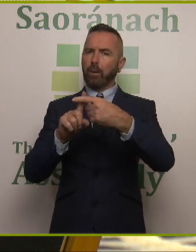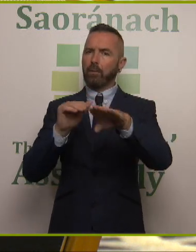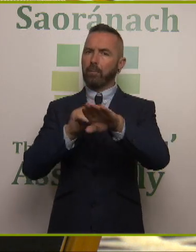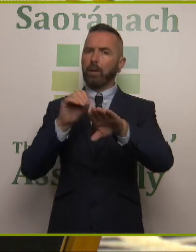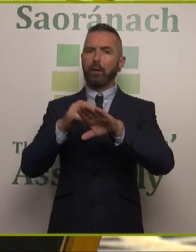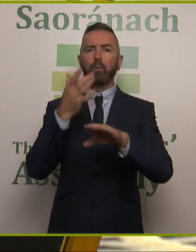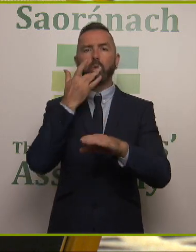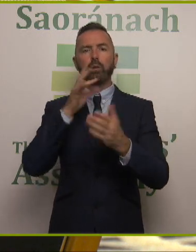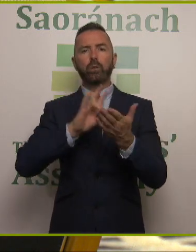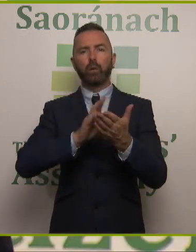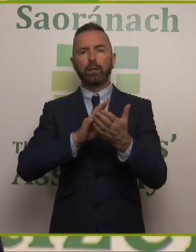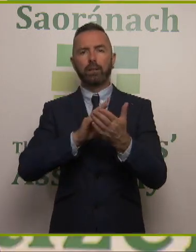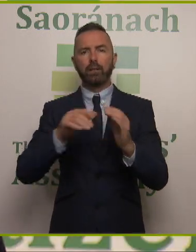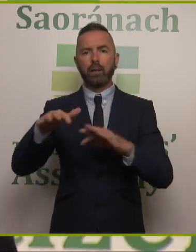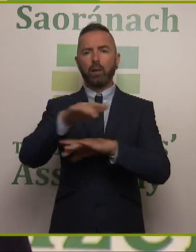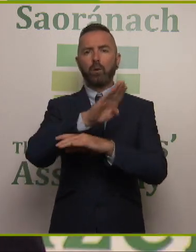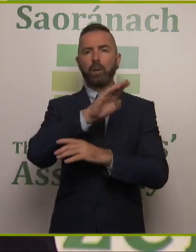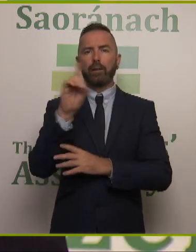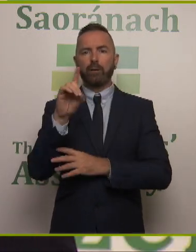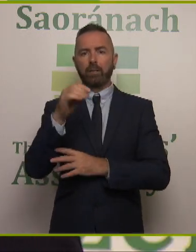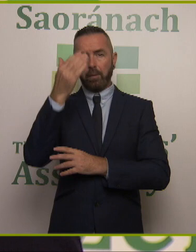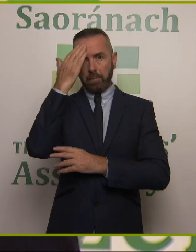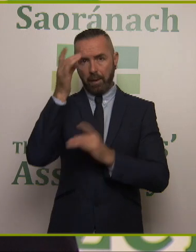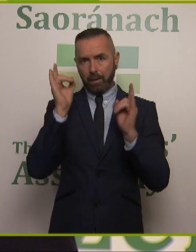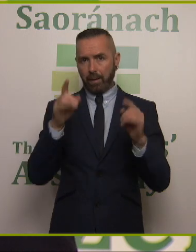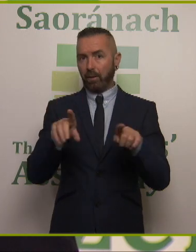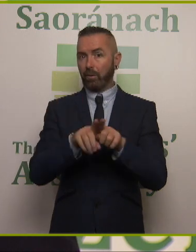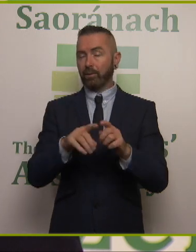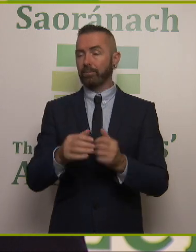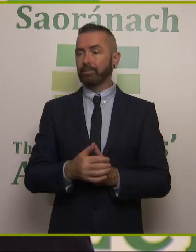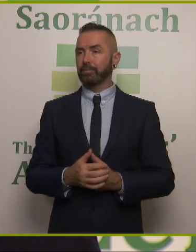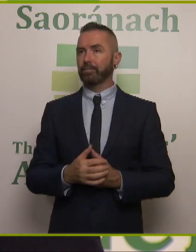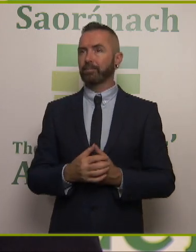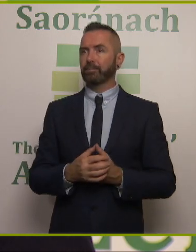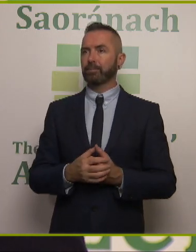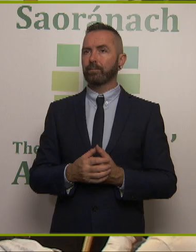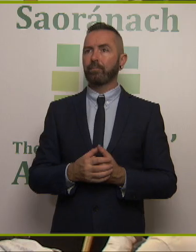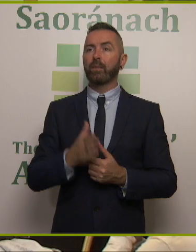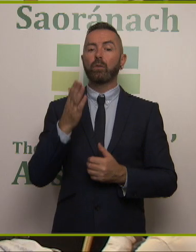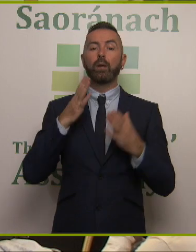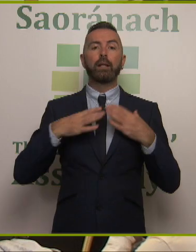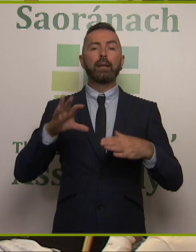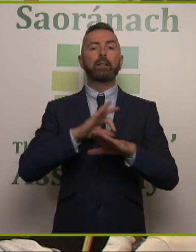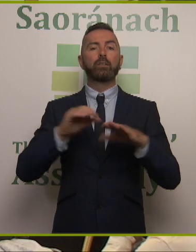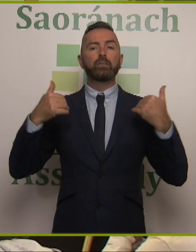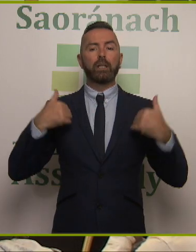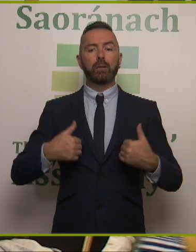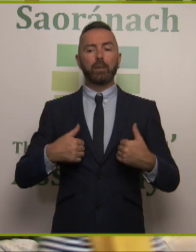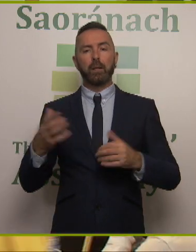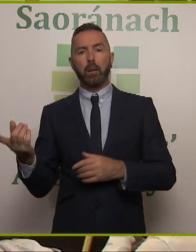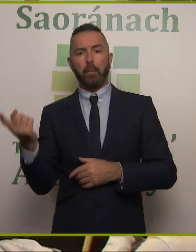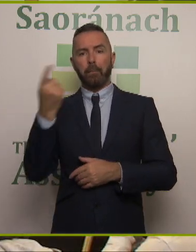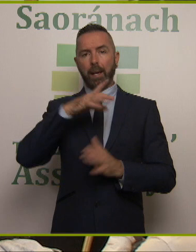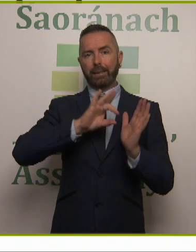water quality, local biodiversity, mental wellbeing to mention but a few. So, ladies and gentlemen, going back to my key